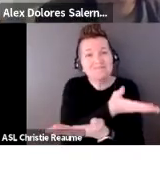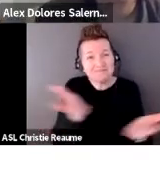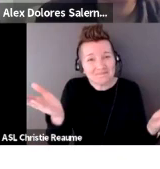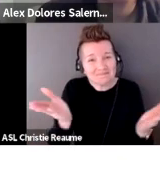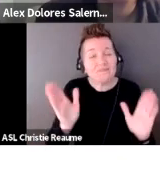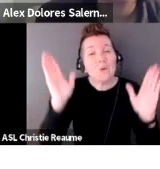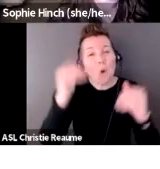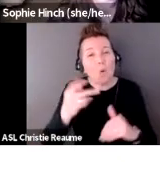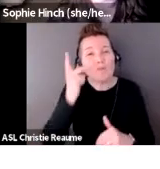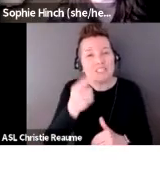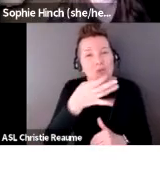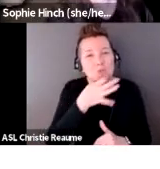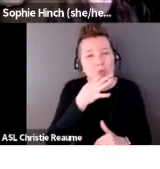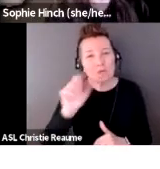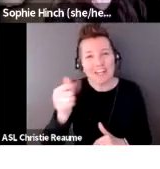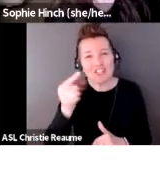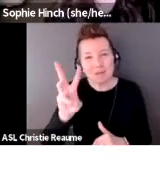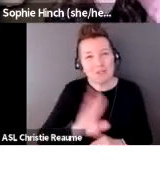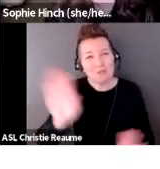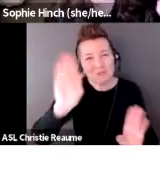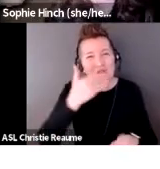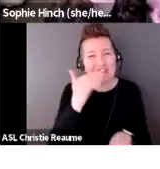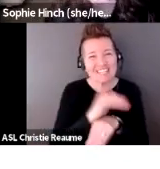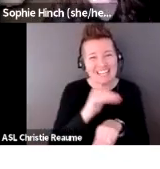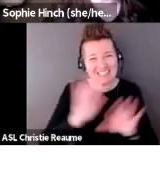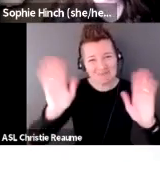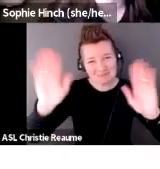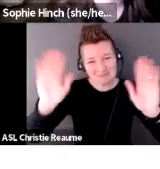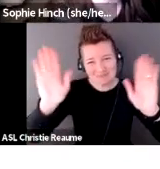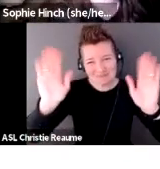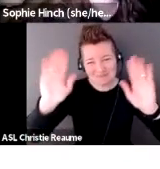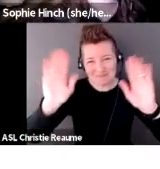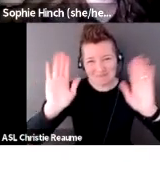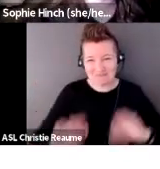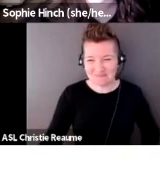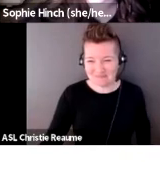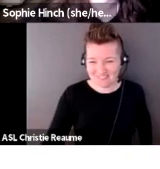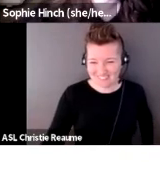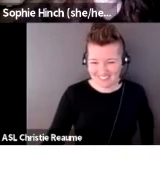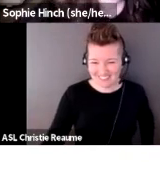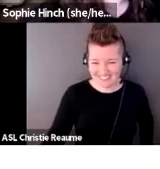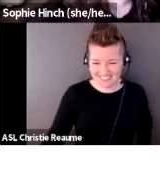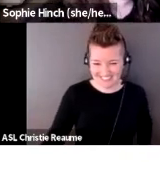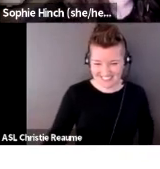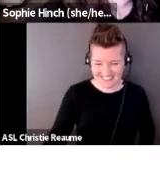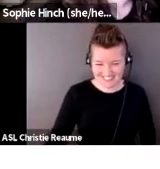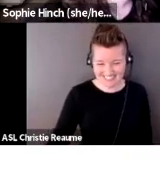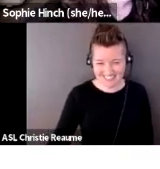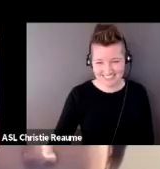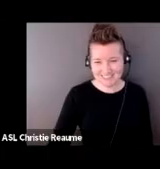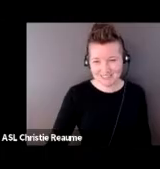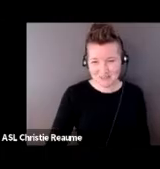Art Gallery of Windsor. Good night. Thank you again, everyone. Take care.-bye. Bye-bye. Bye-bye. Bye-bye.